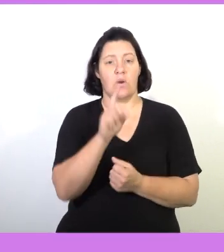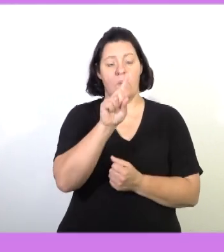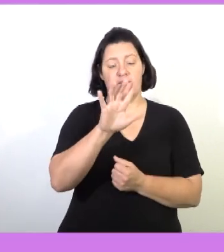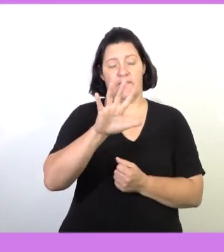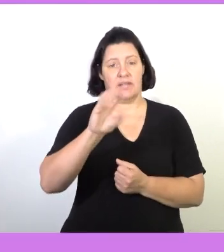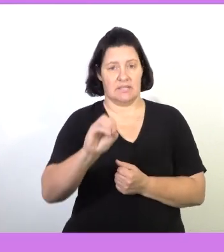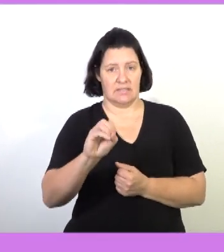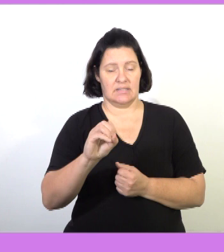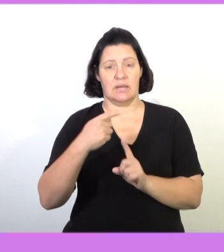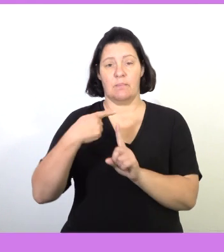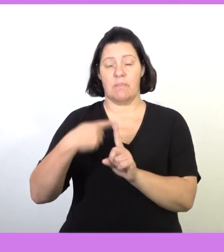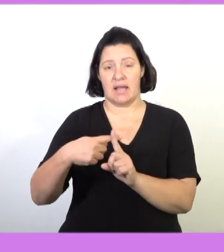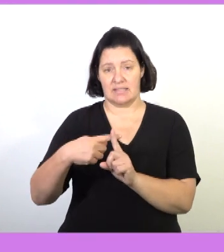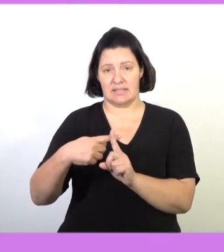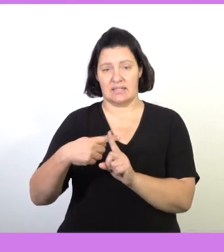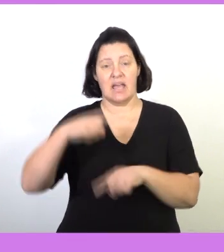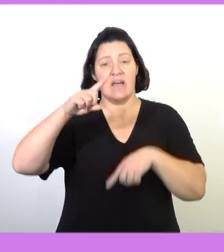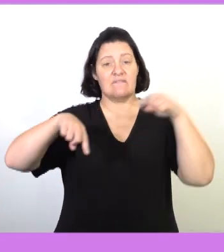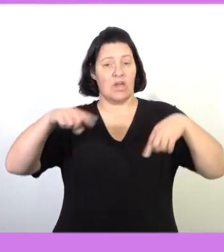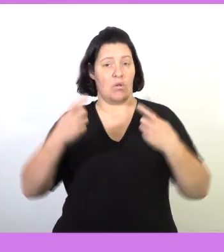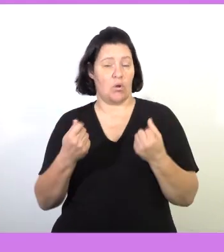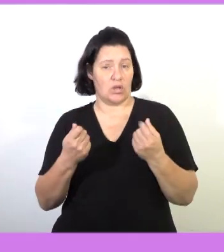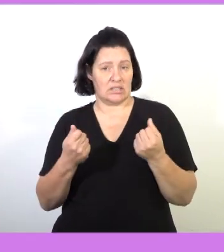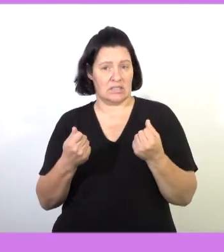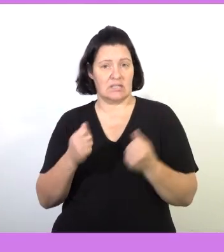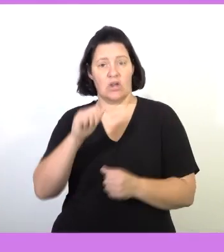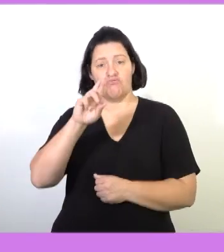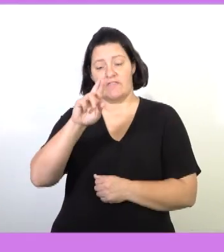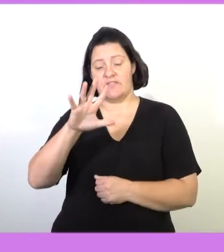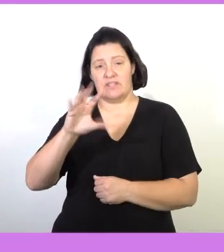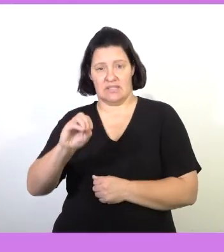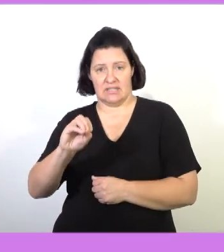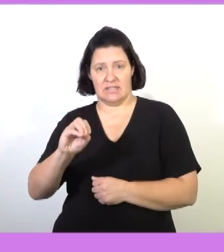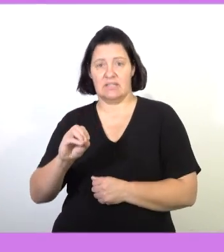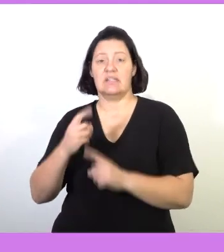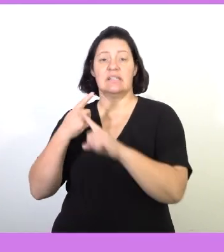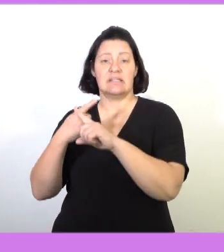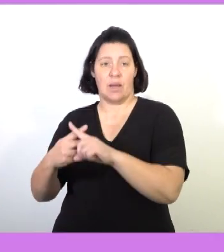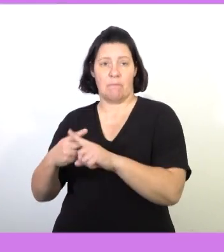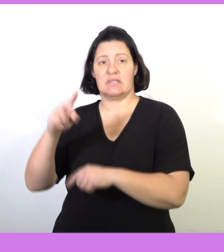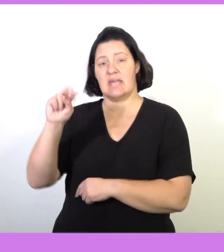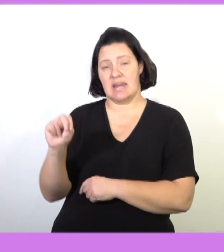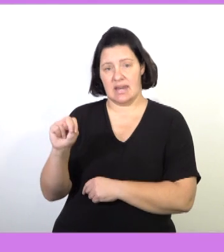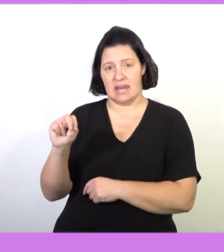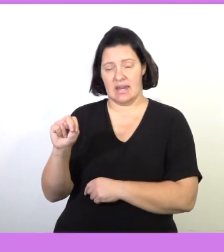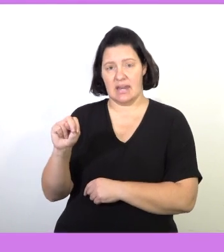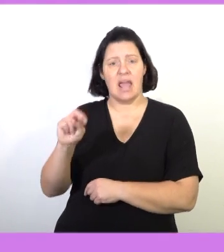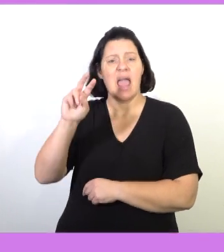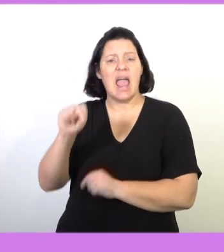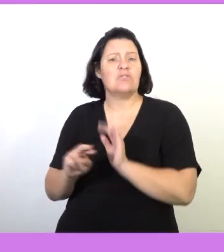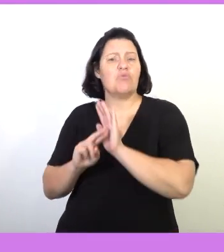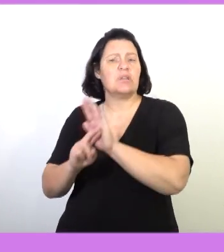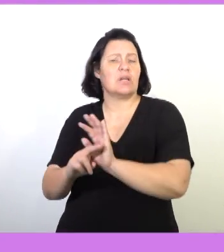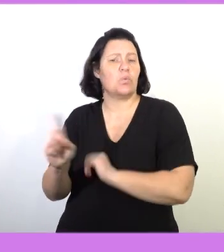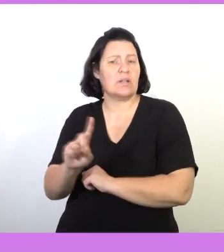150 plus a variable cost of 50 rands multiplied by n, where n